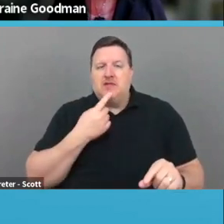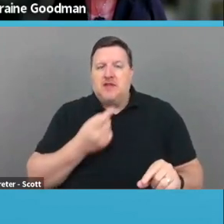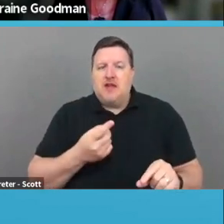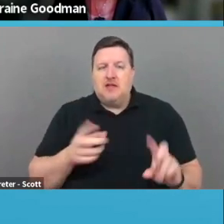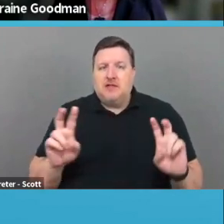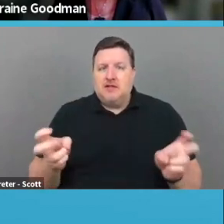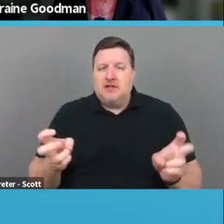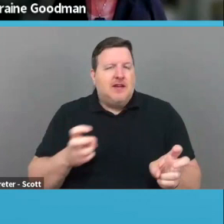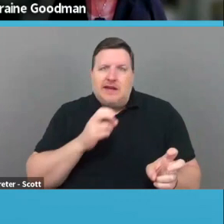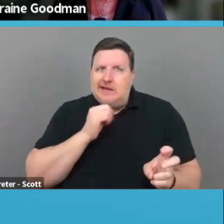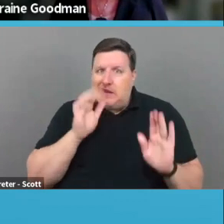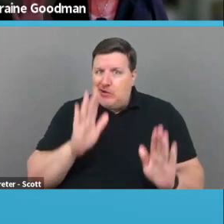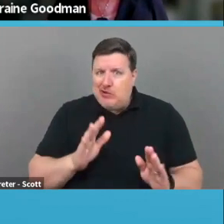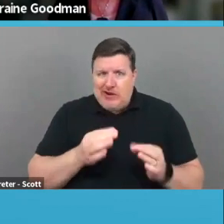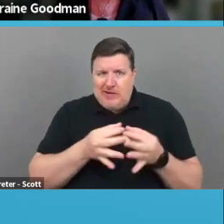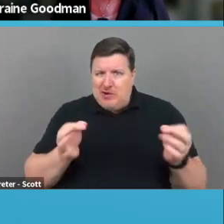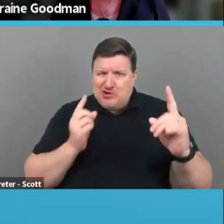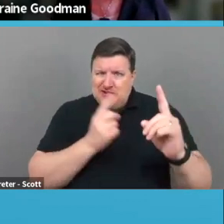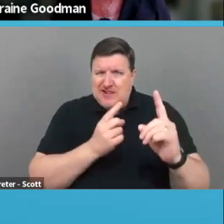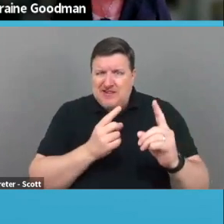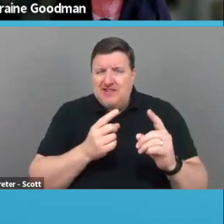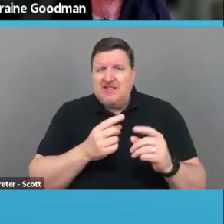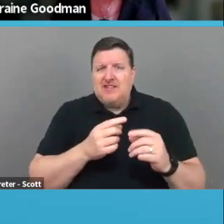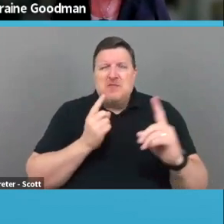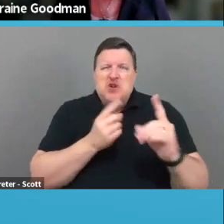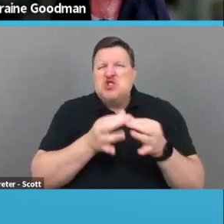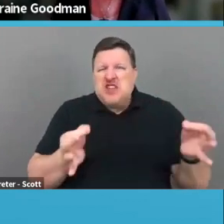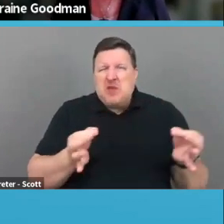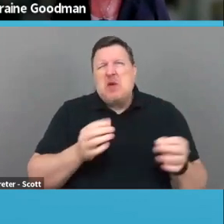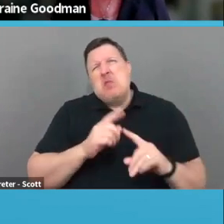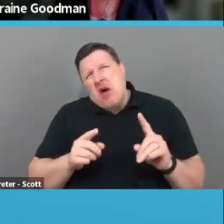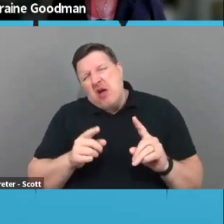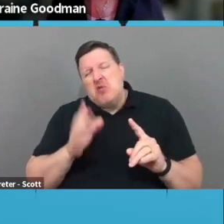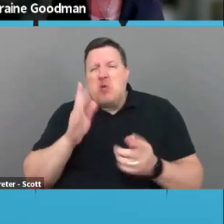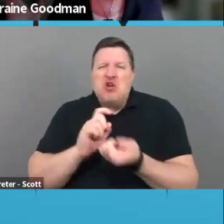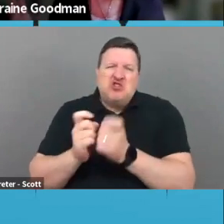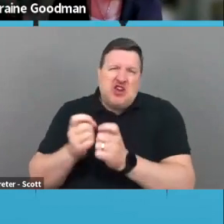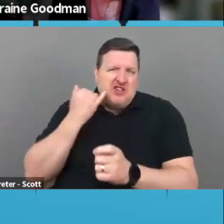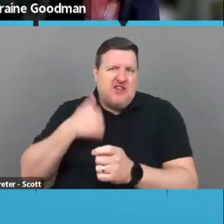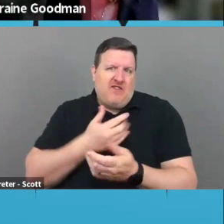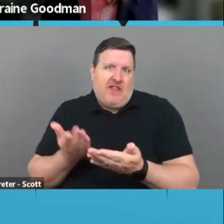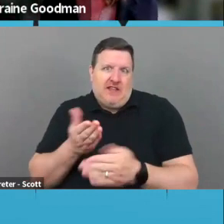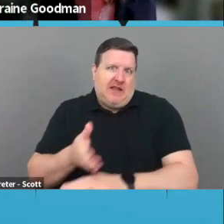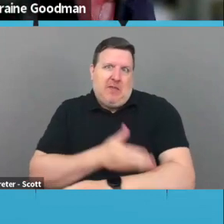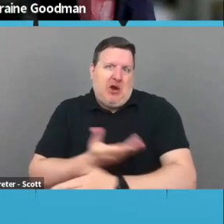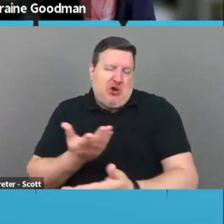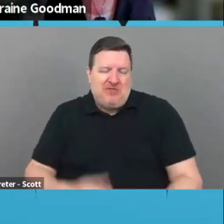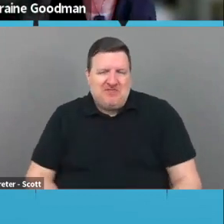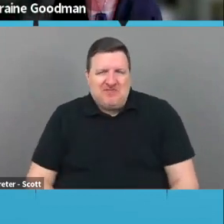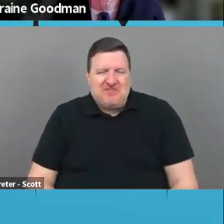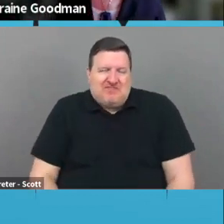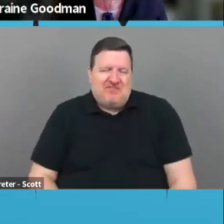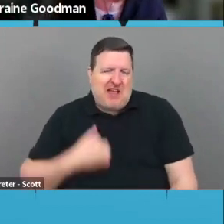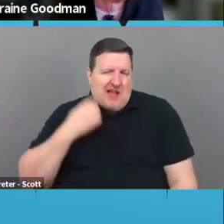quote, it's not a great mission statement, but we'll revise it if things get better. I don't know. I thought it was funny.